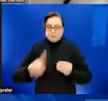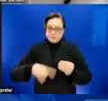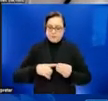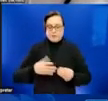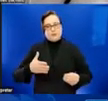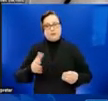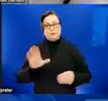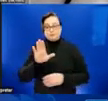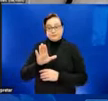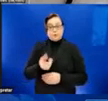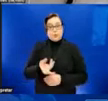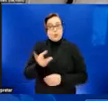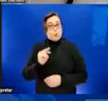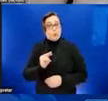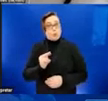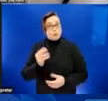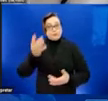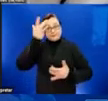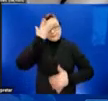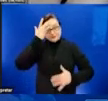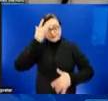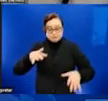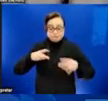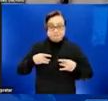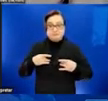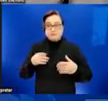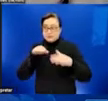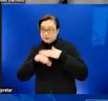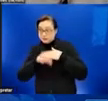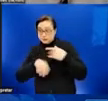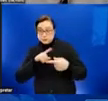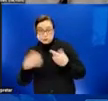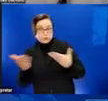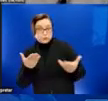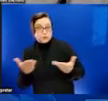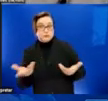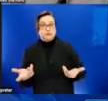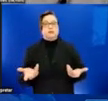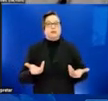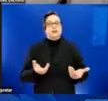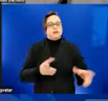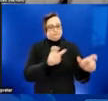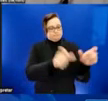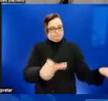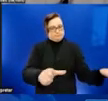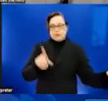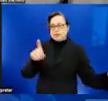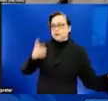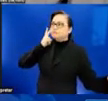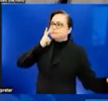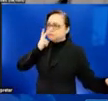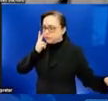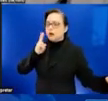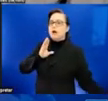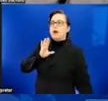services and what that's like to ensure affected populations have relatable stories to encourage behavior change